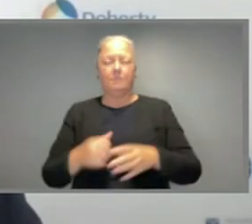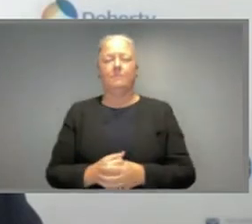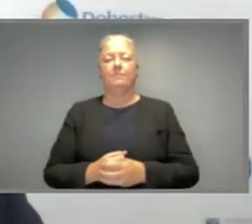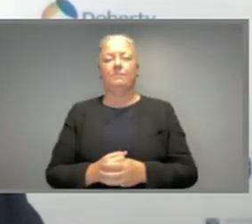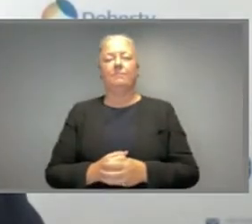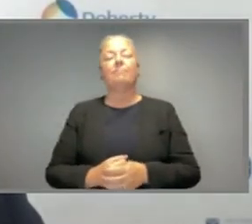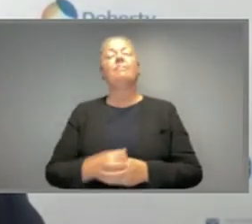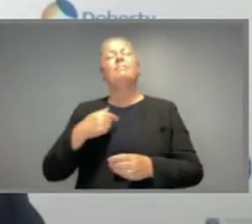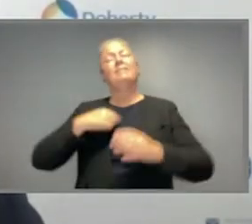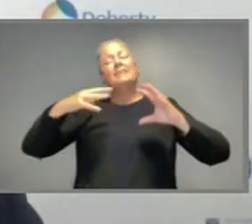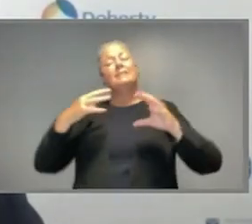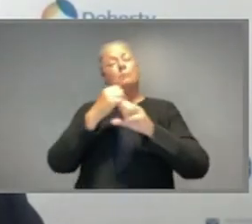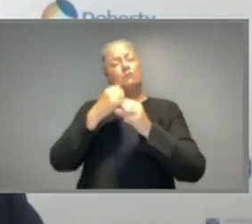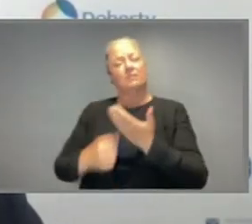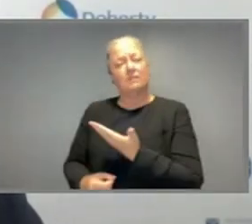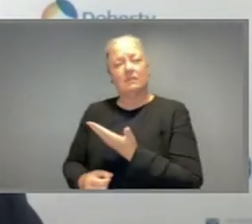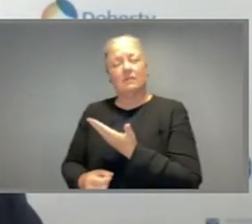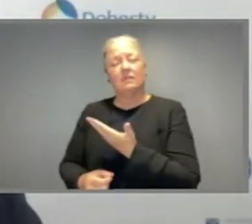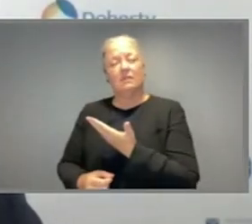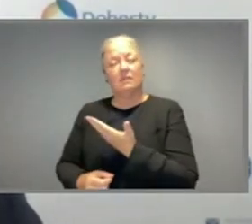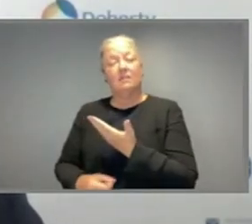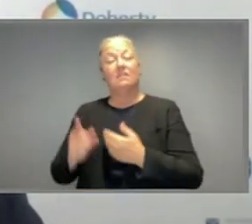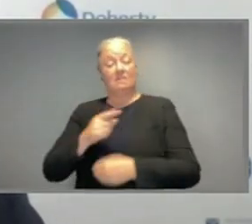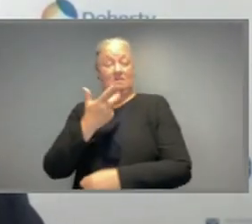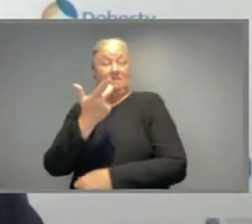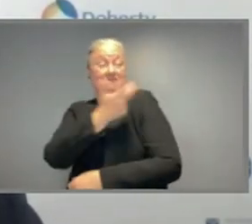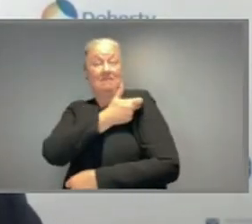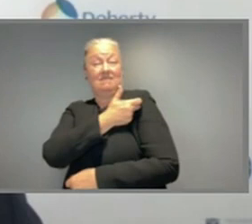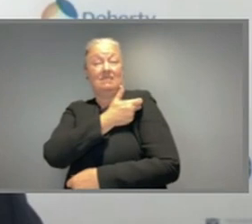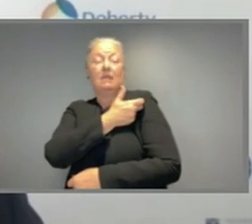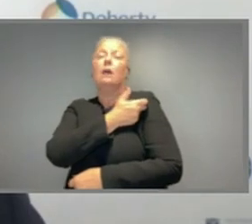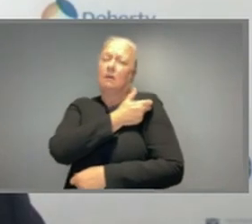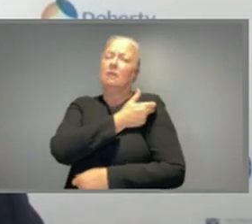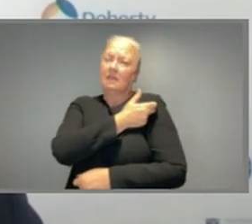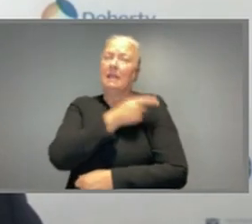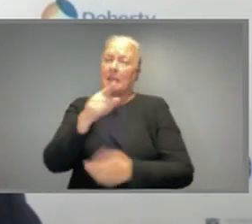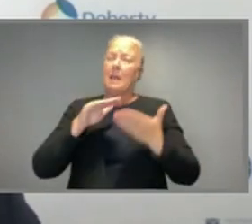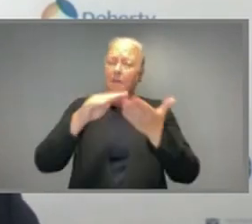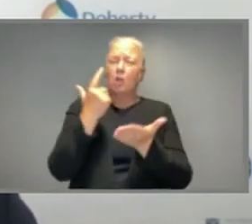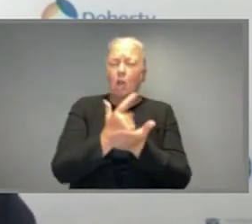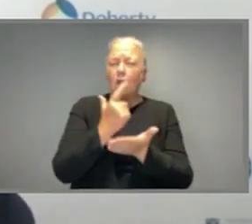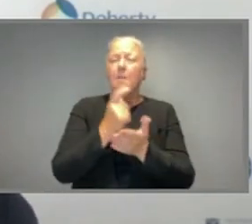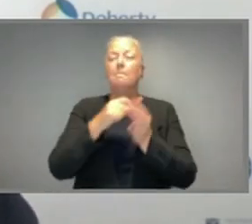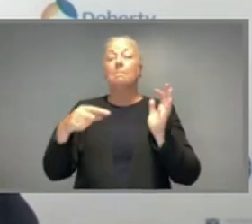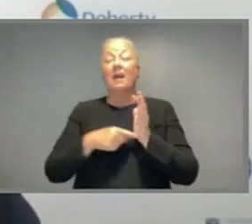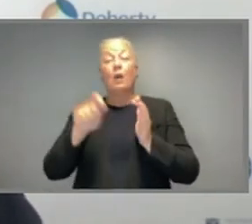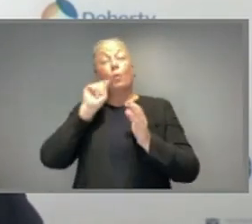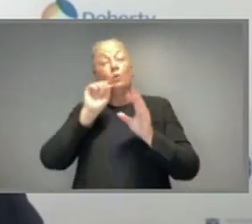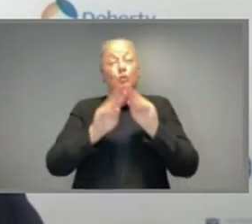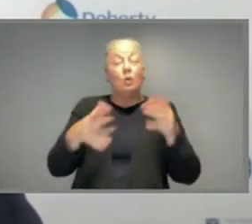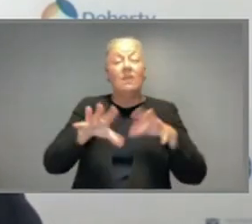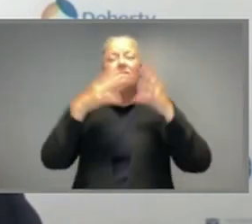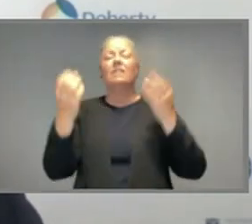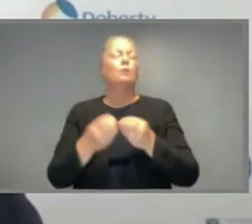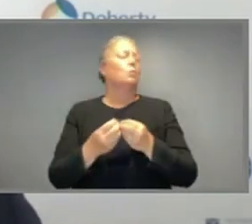points, vaccination alone is a very big part of the answer, but it is not the whole answer. We must maintain ongoing